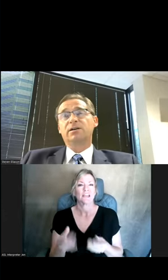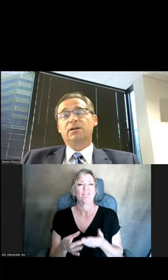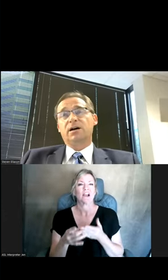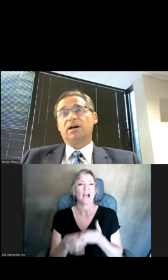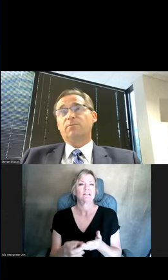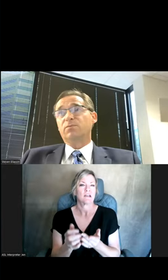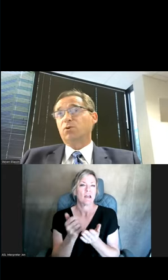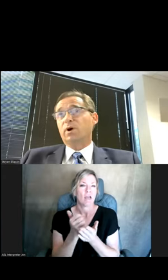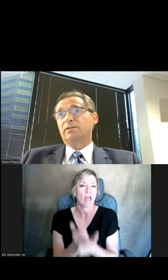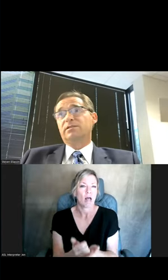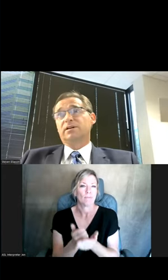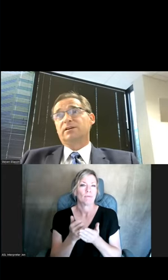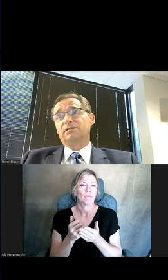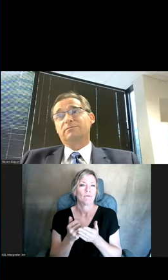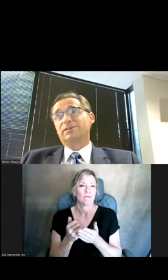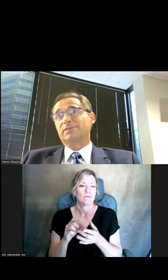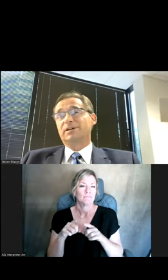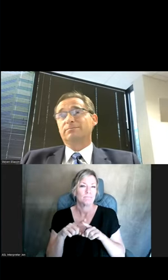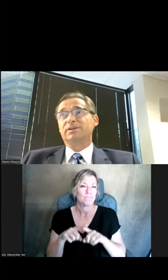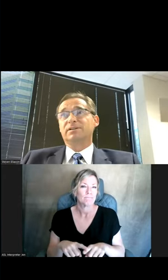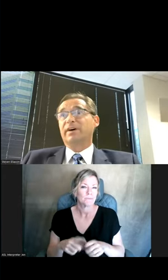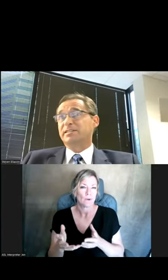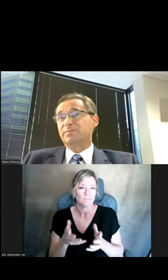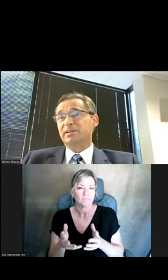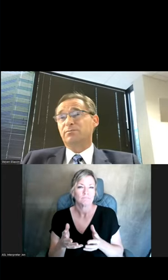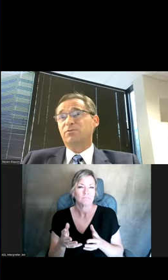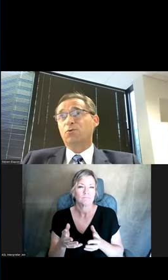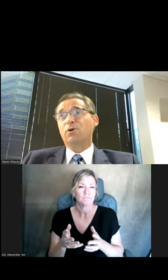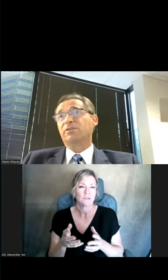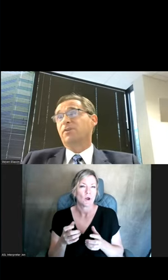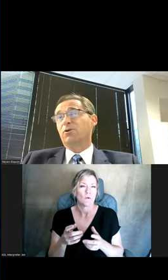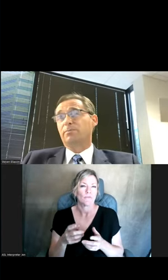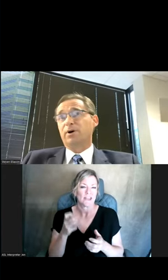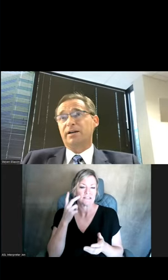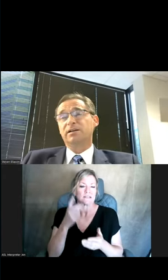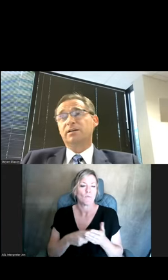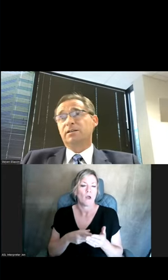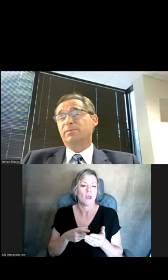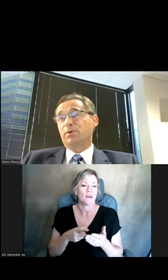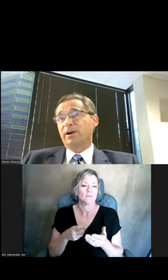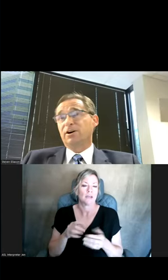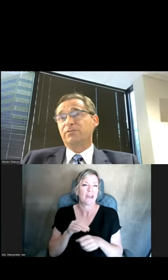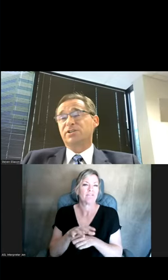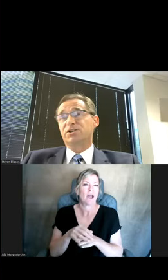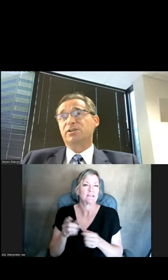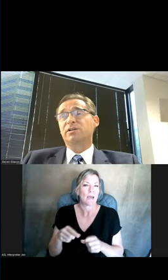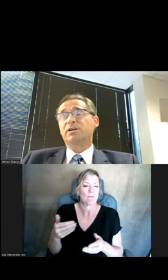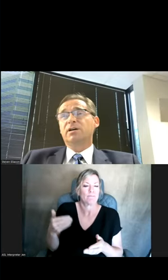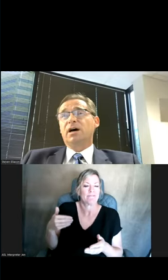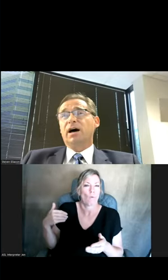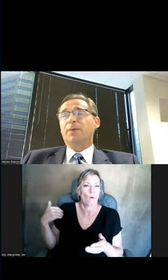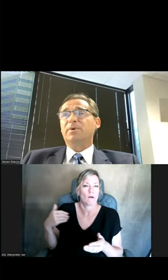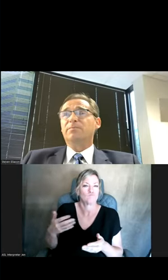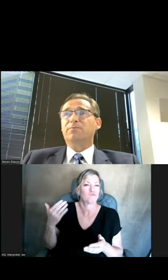on what advice has been given before and follow up on the prior conversation.